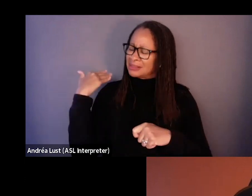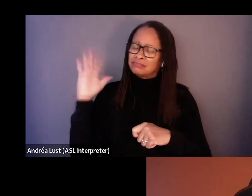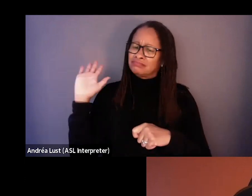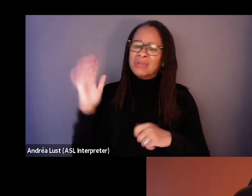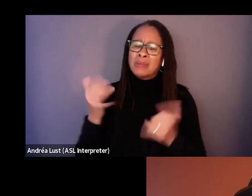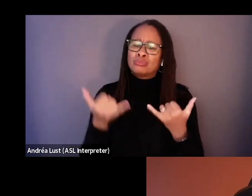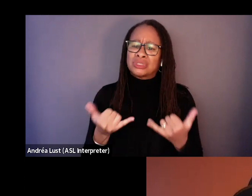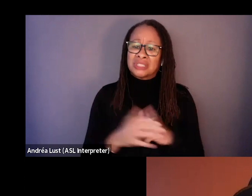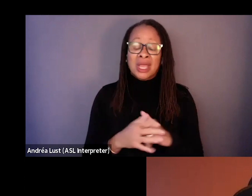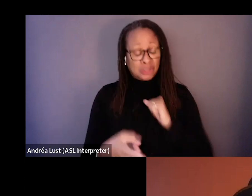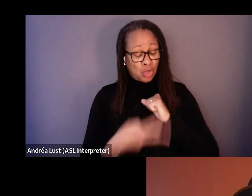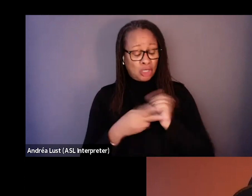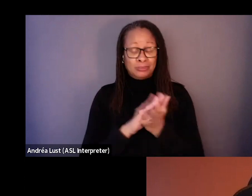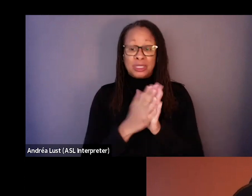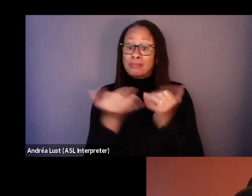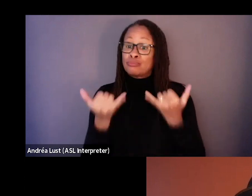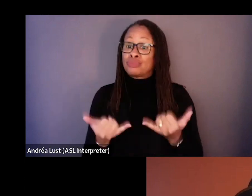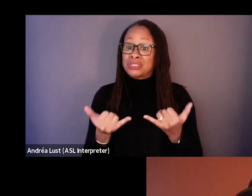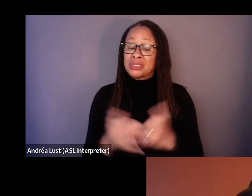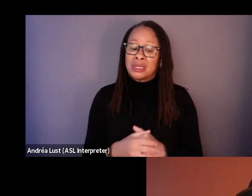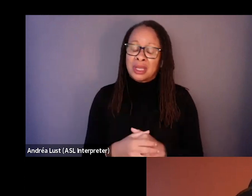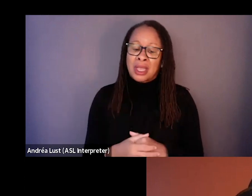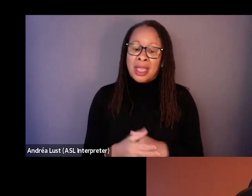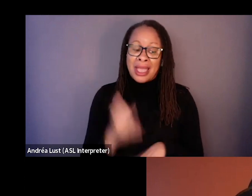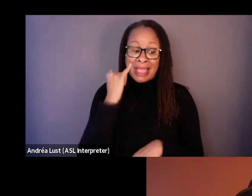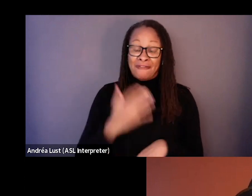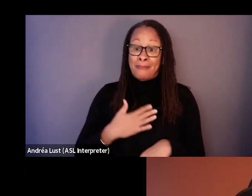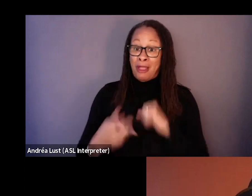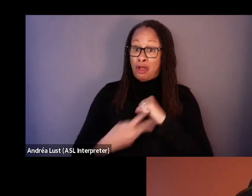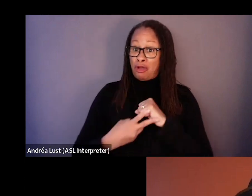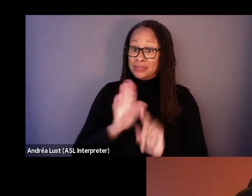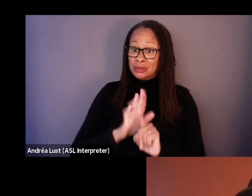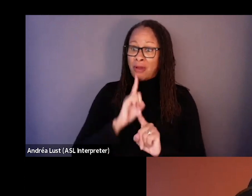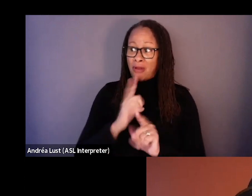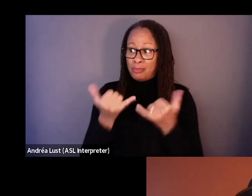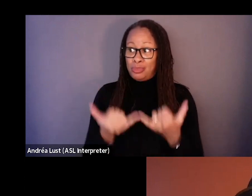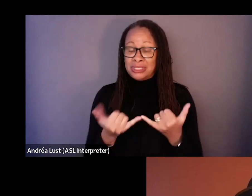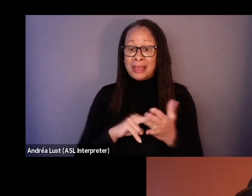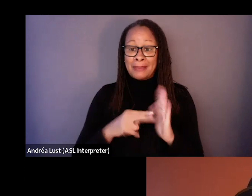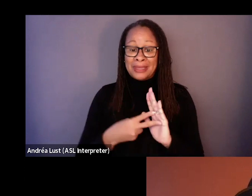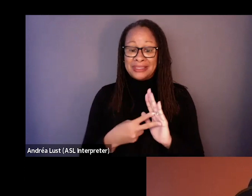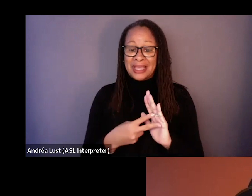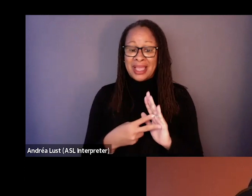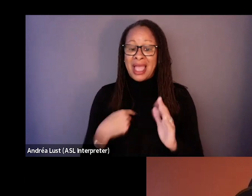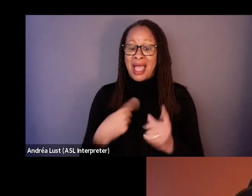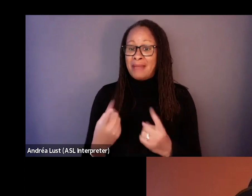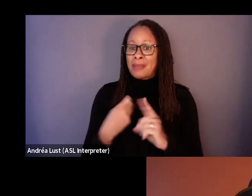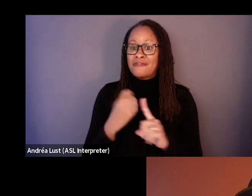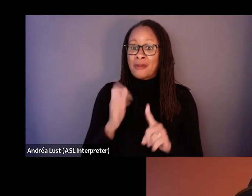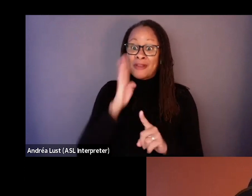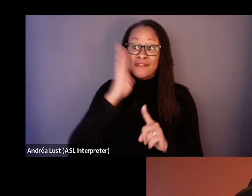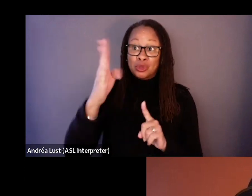as the present. And if my archives are the present, it means that I'm coming from the future